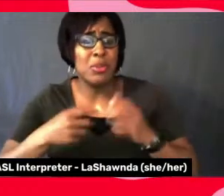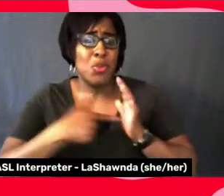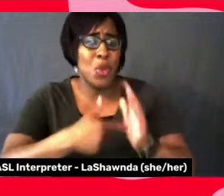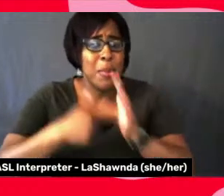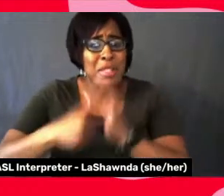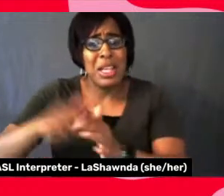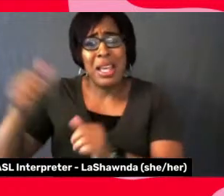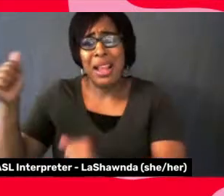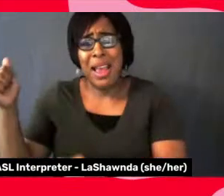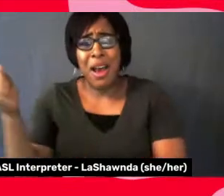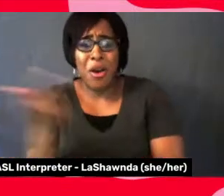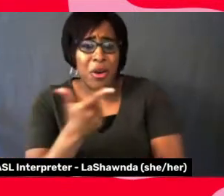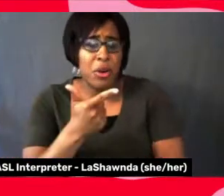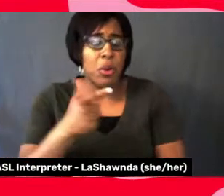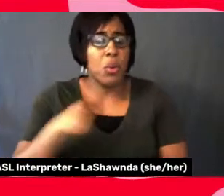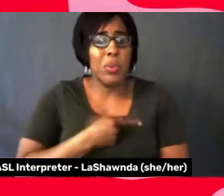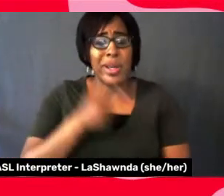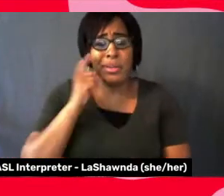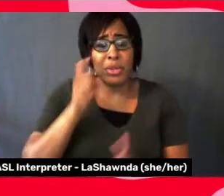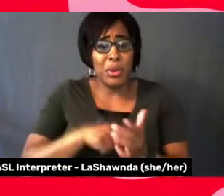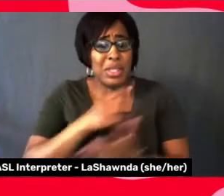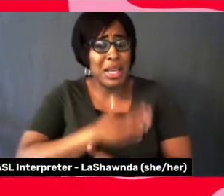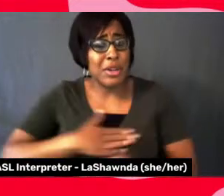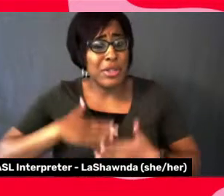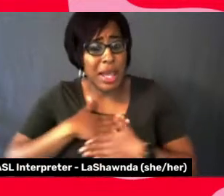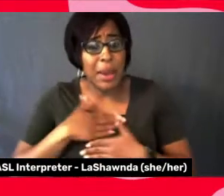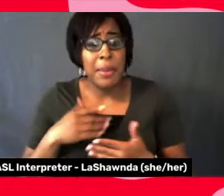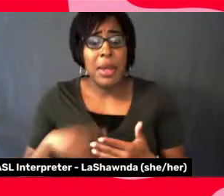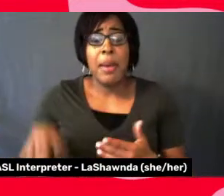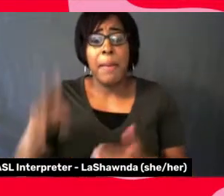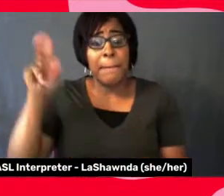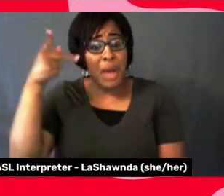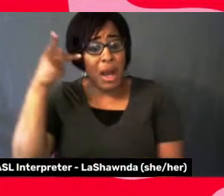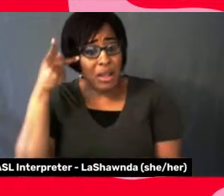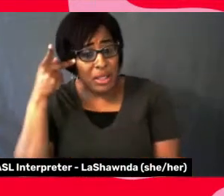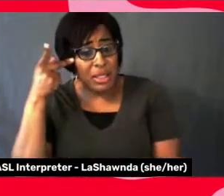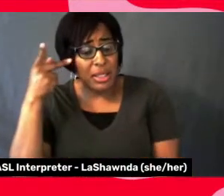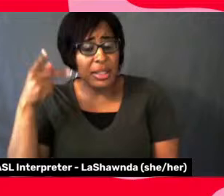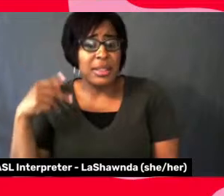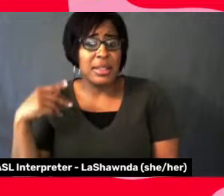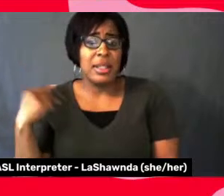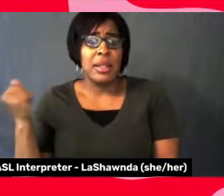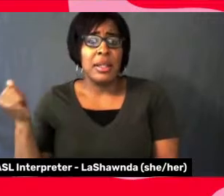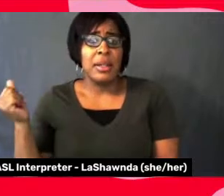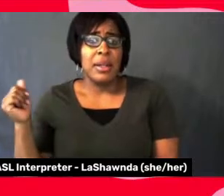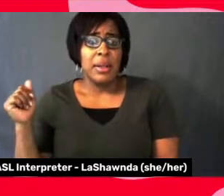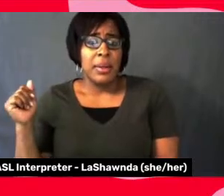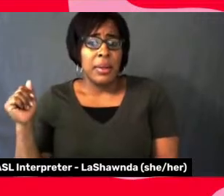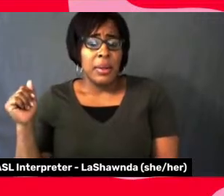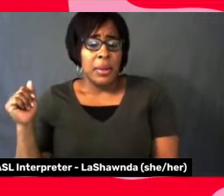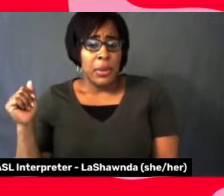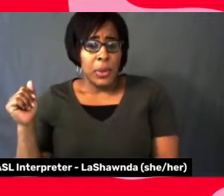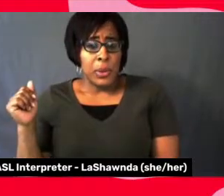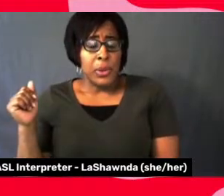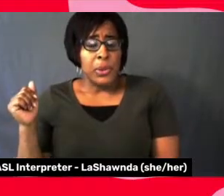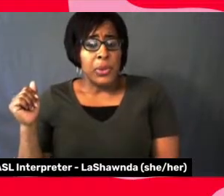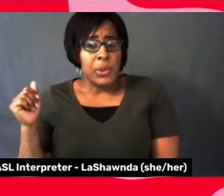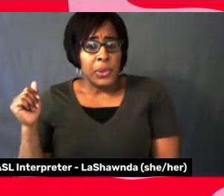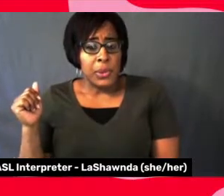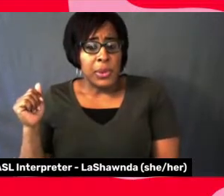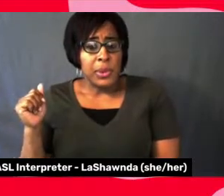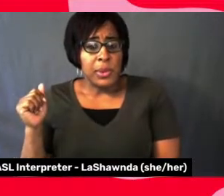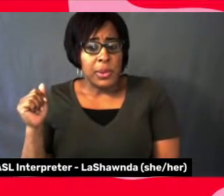we see it in entertainment, we see it in politics. When we are at the head and we are